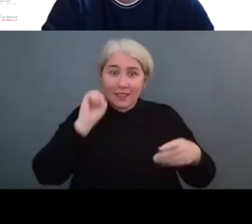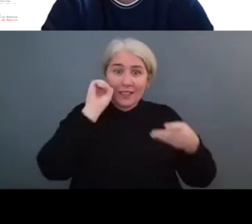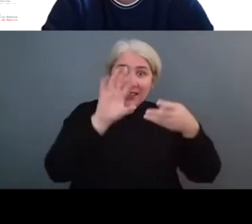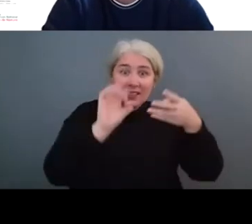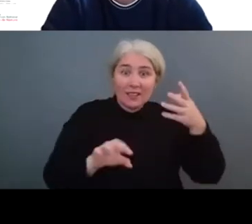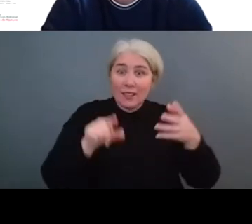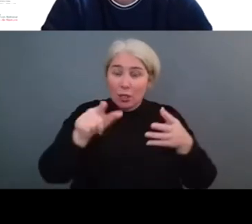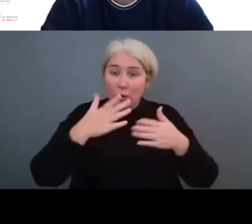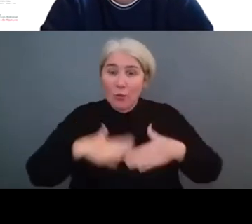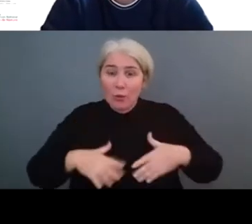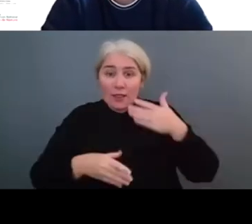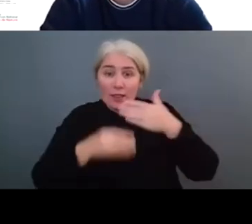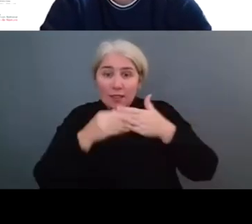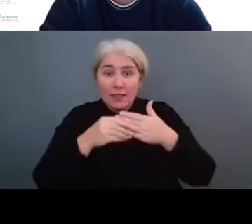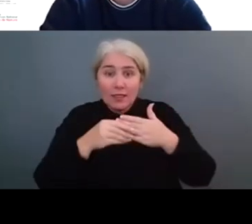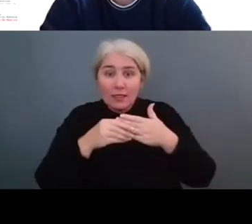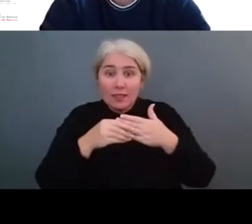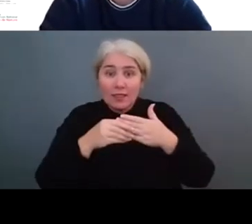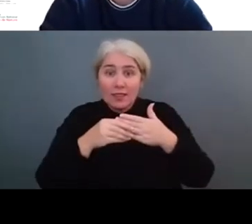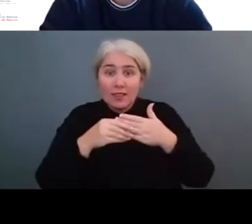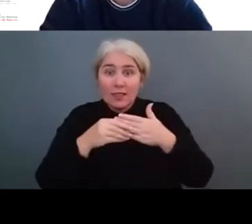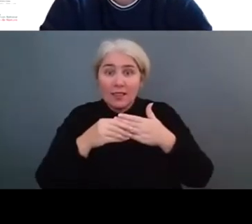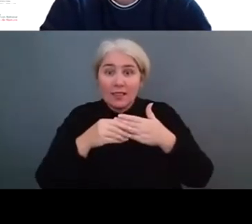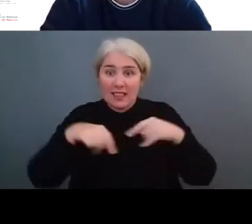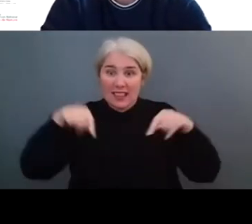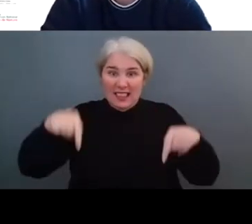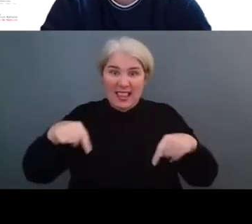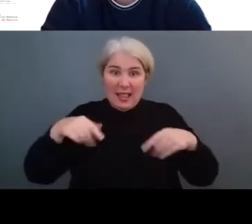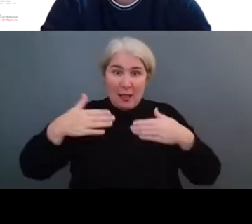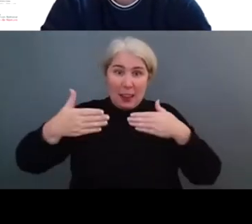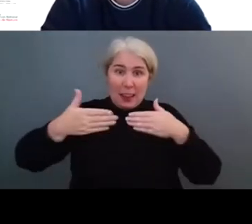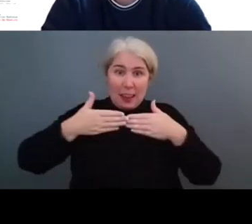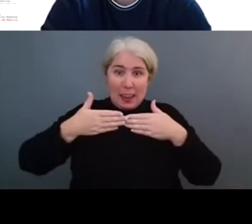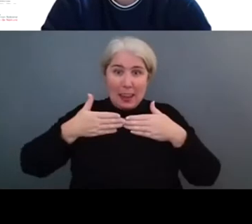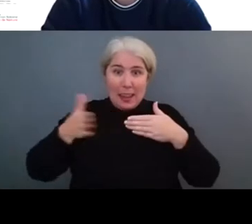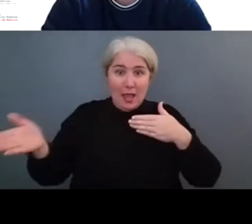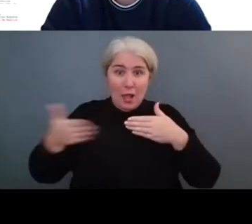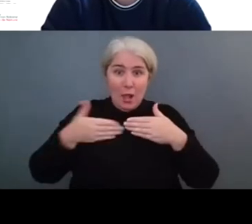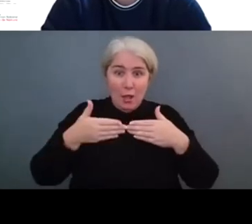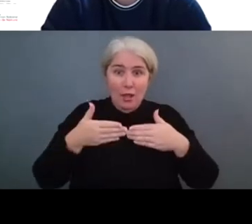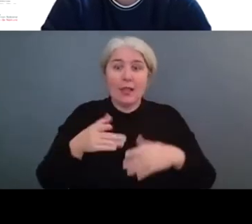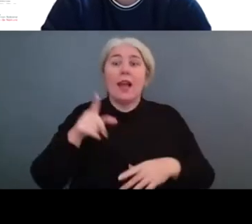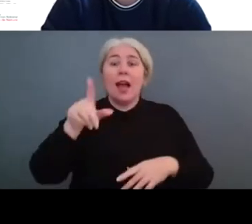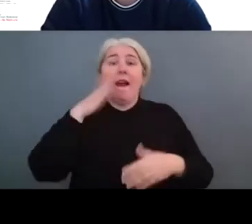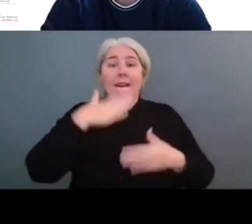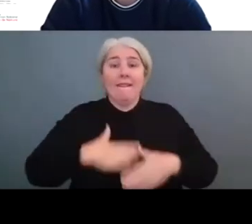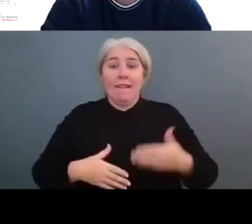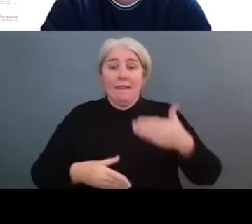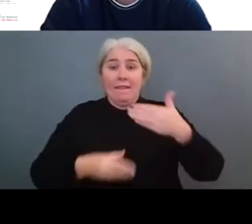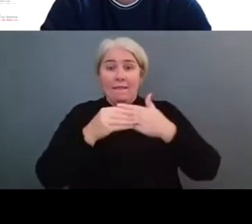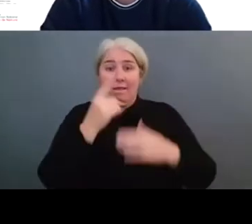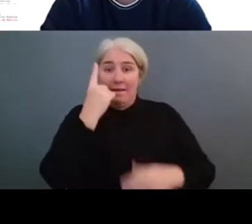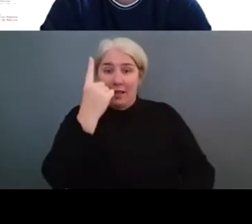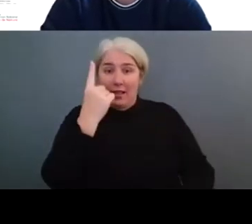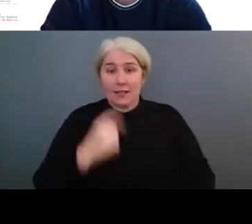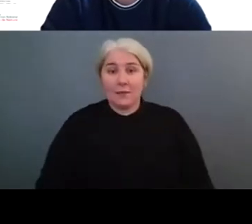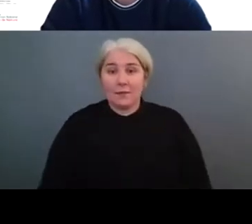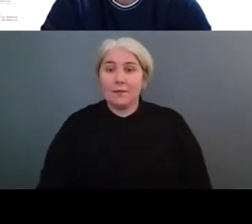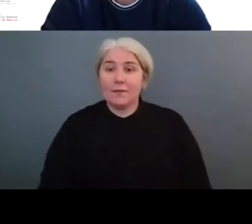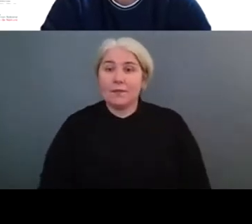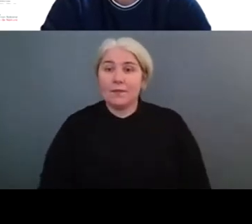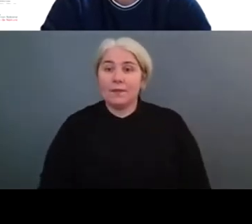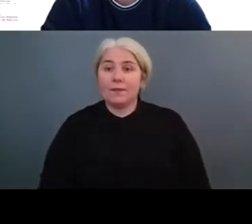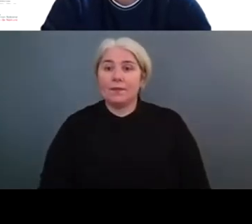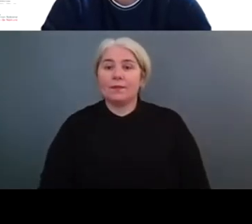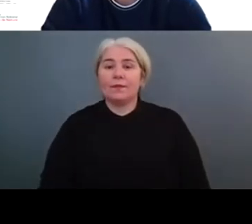we close this second round table of today. Just one point. Yeah, we are now trying to do what we can with the International Olympic